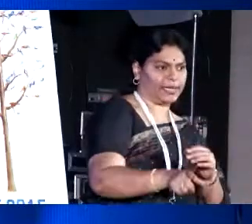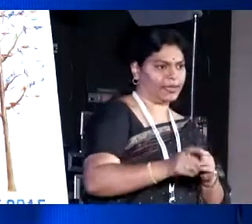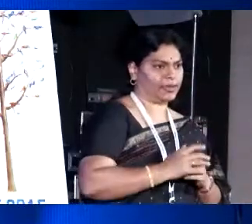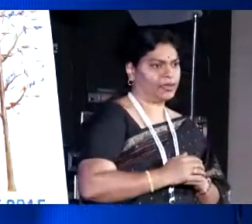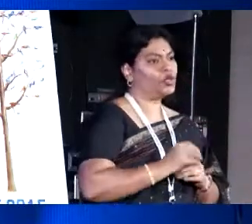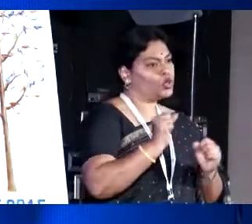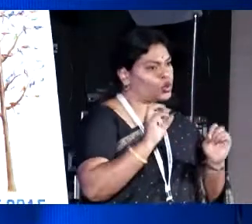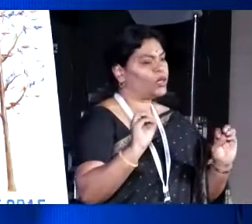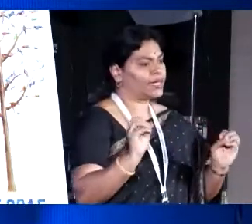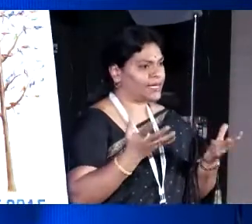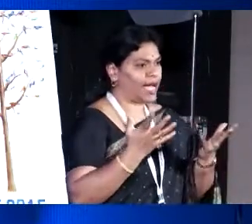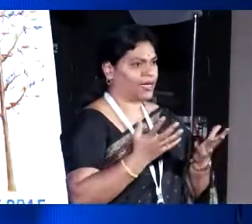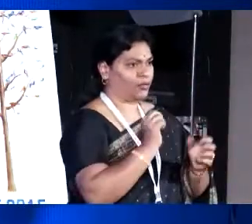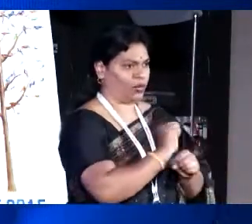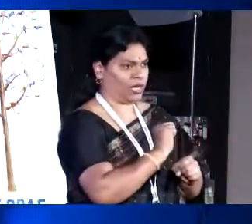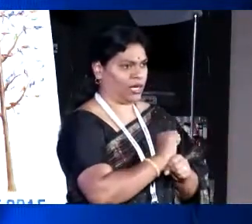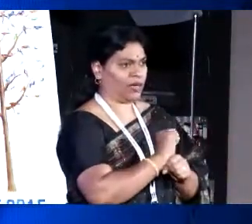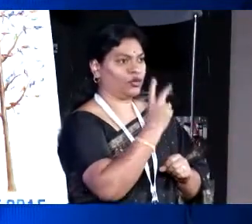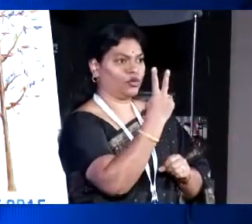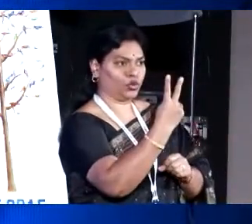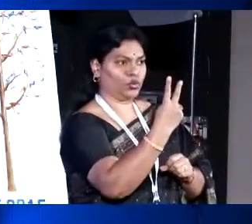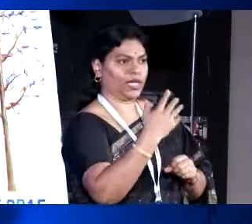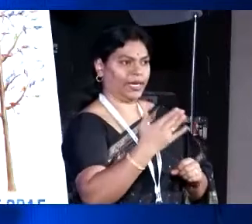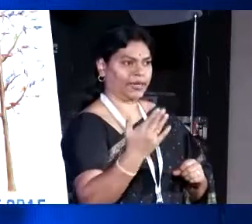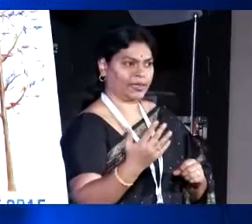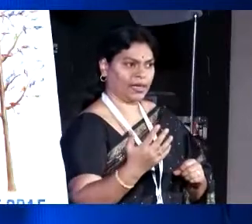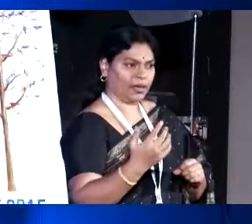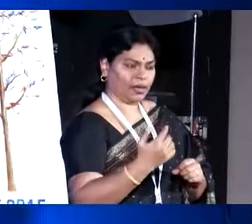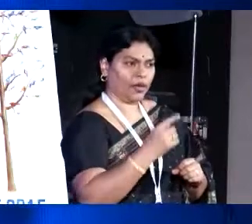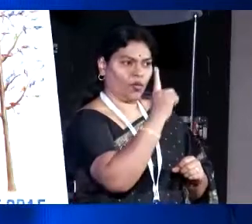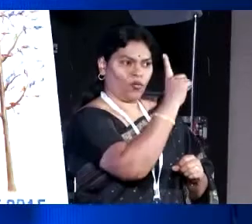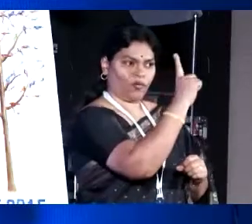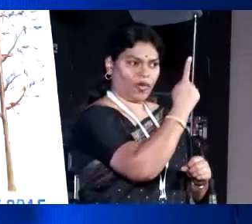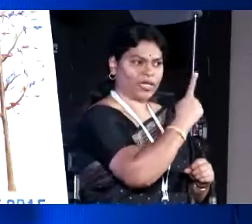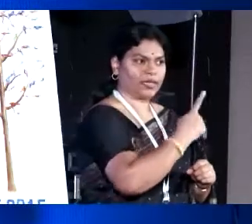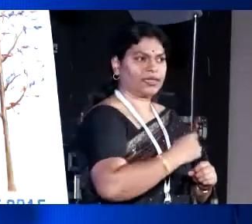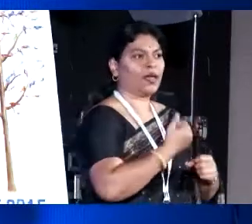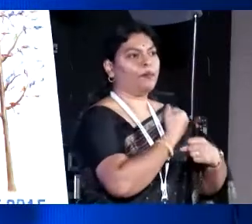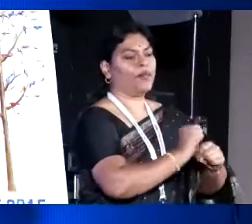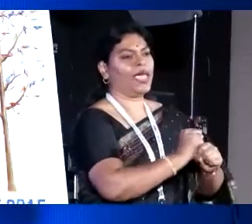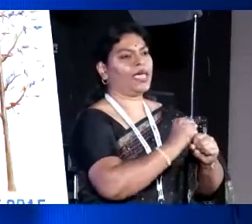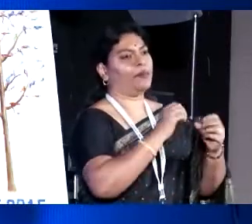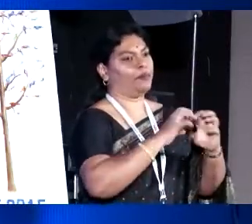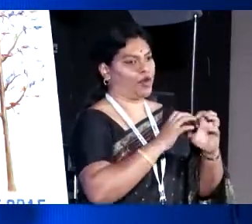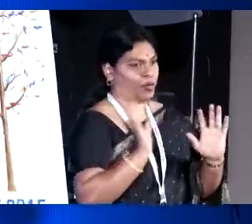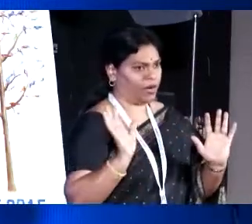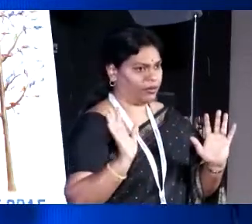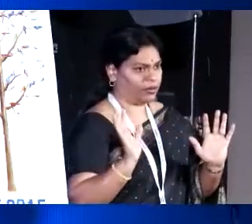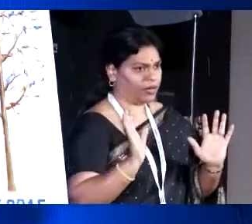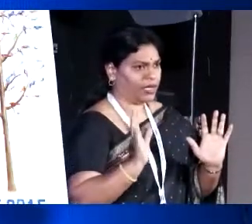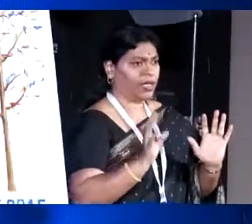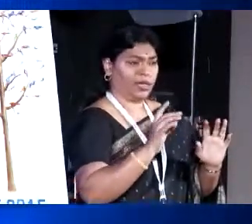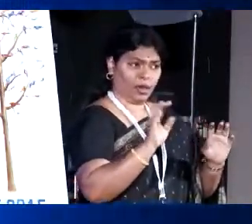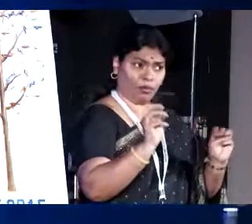So, we started working on cloth. Two things we decided. A, we will make it an issue and reposition it. So, the